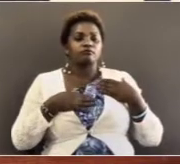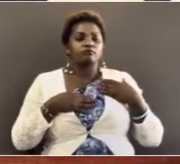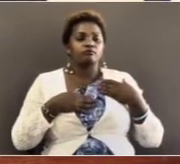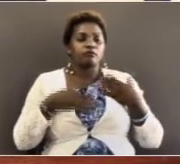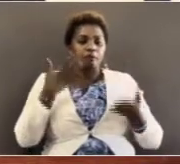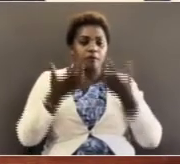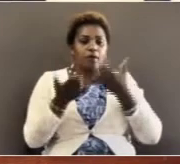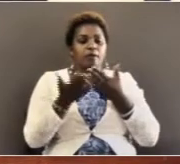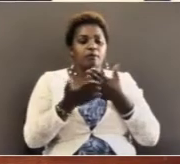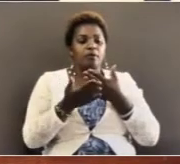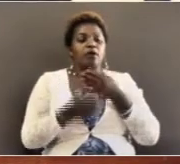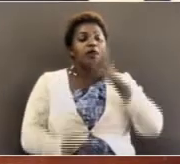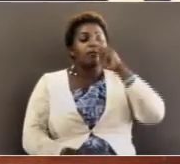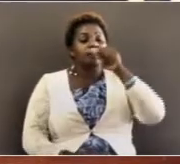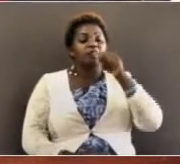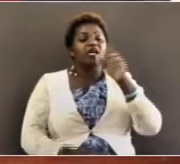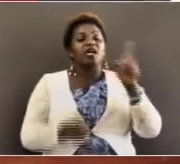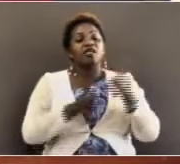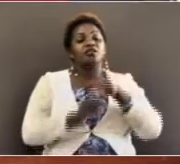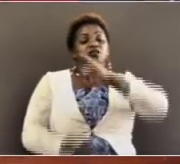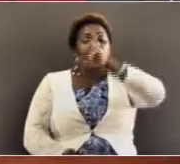and maybe like Peter and John